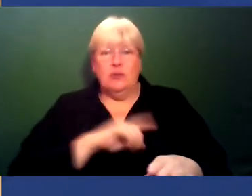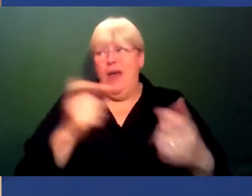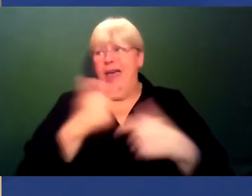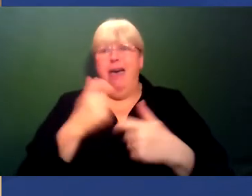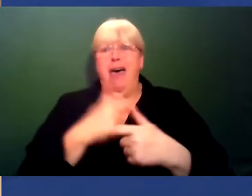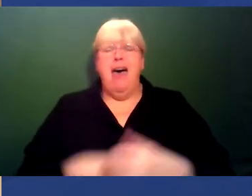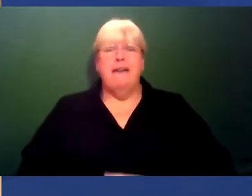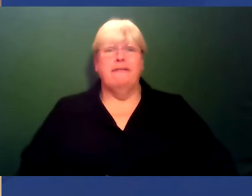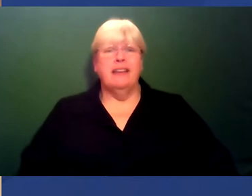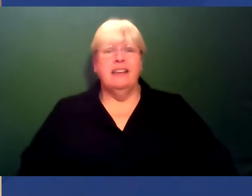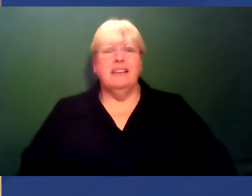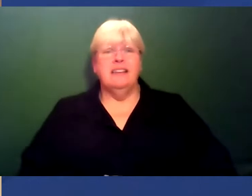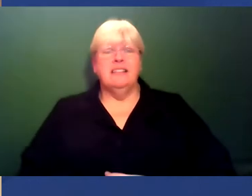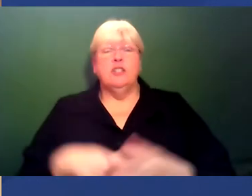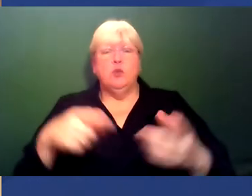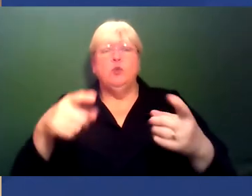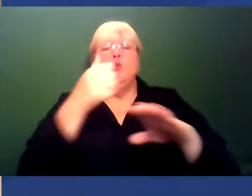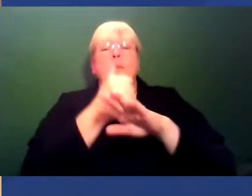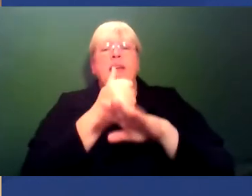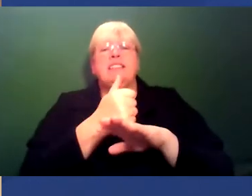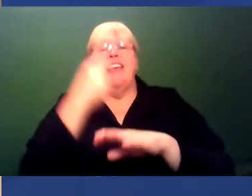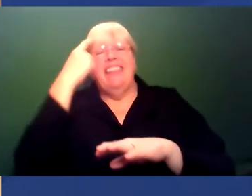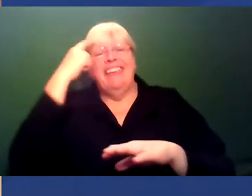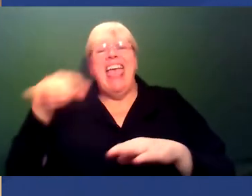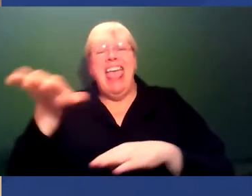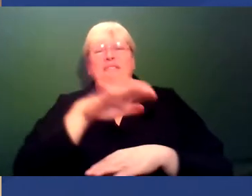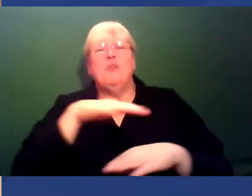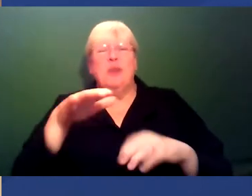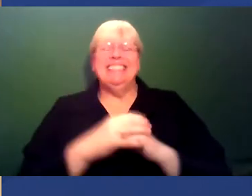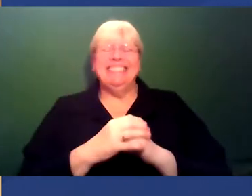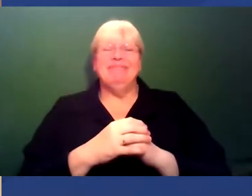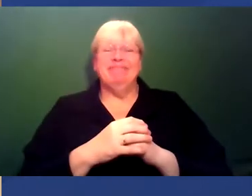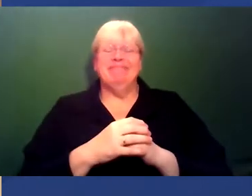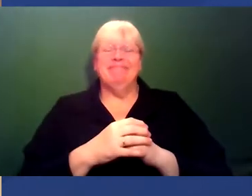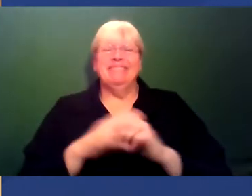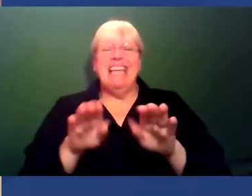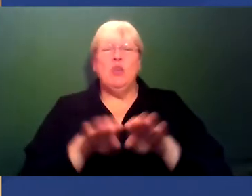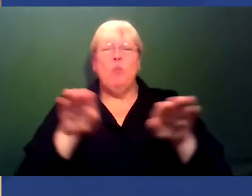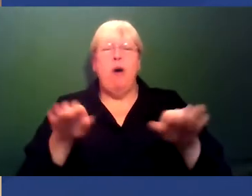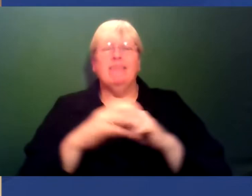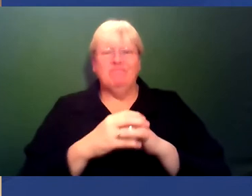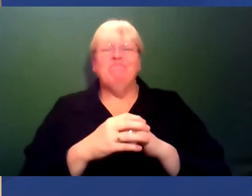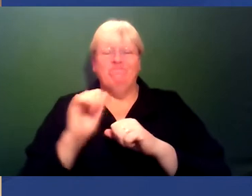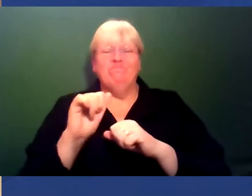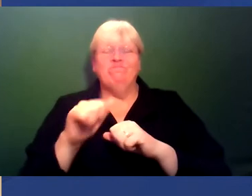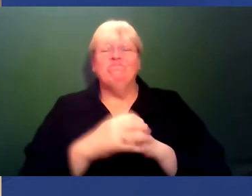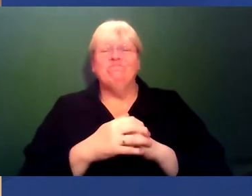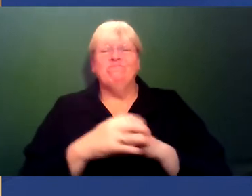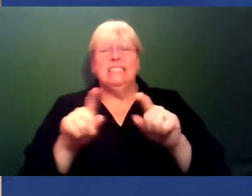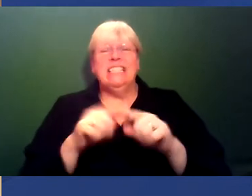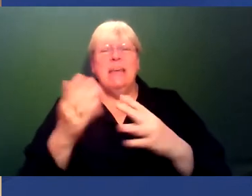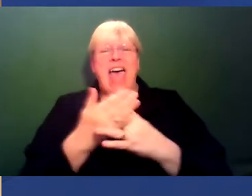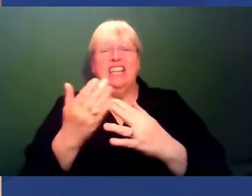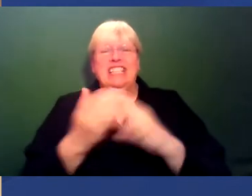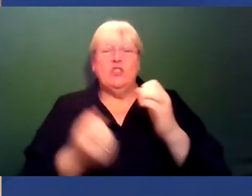if you don't, you basically assume everybody is, should be treated equally, and everybody's had the same access to opportunity,